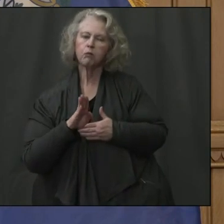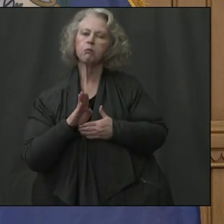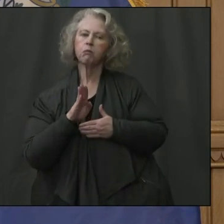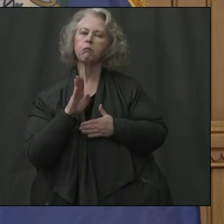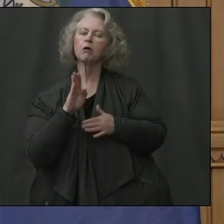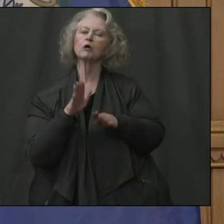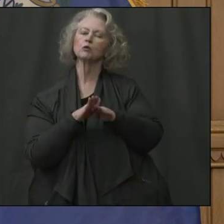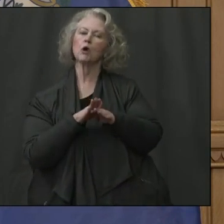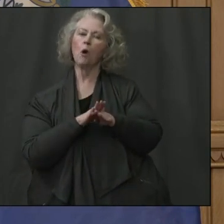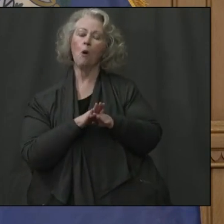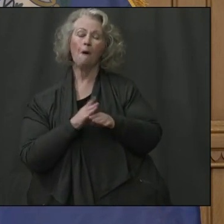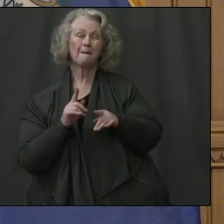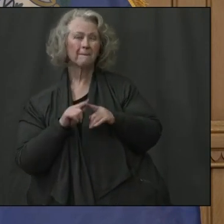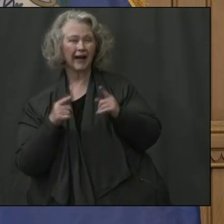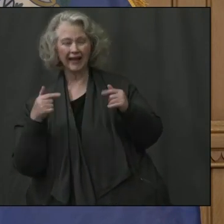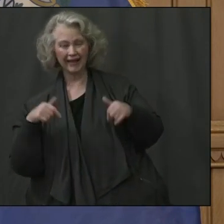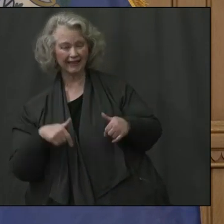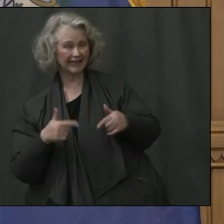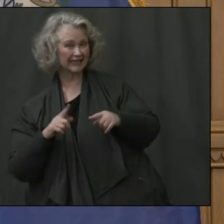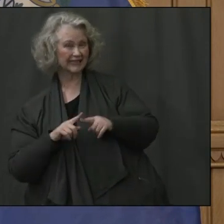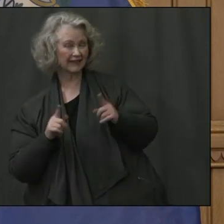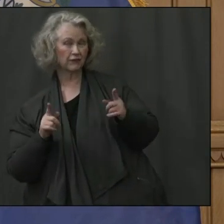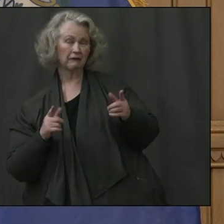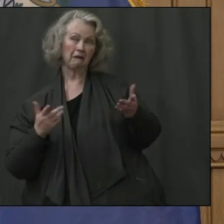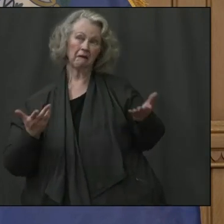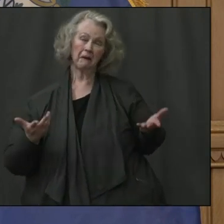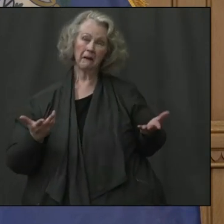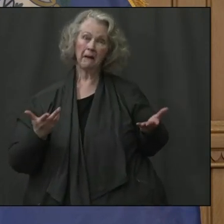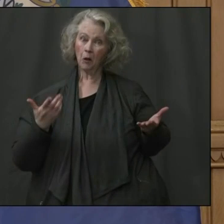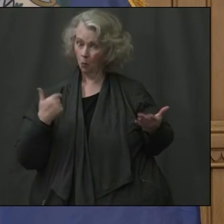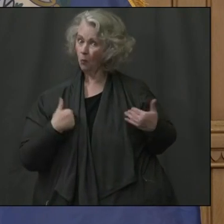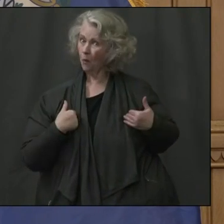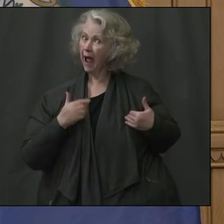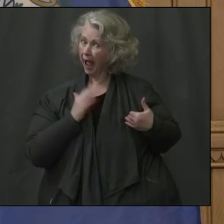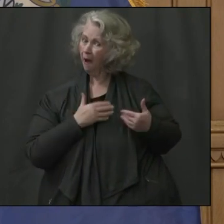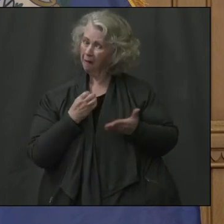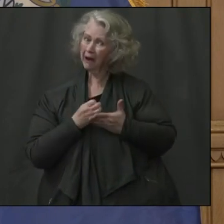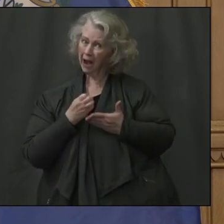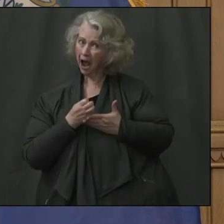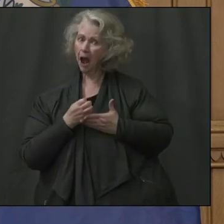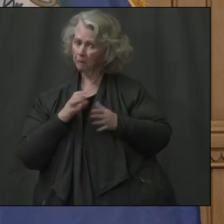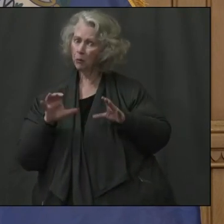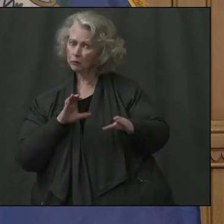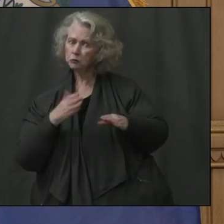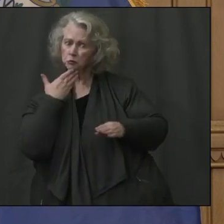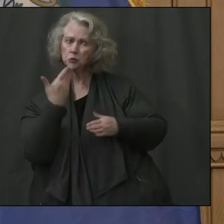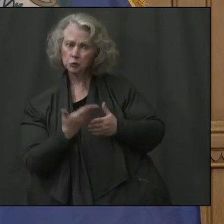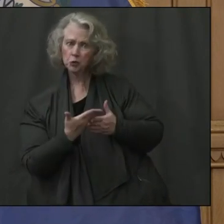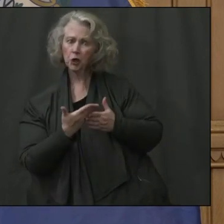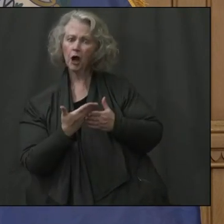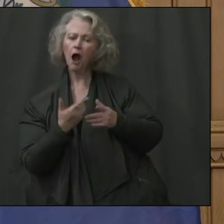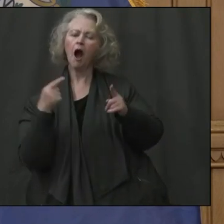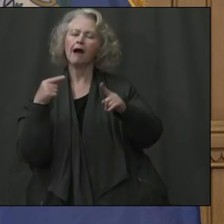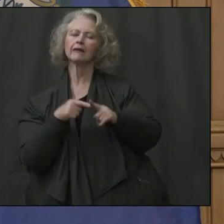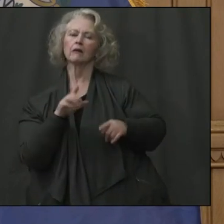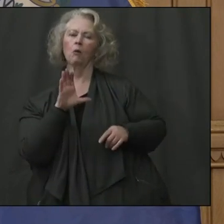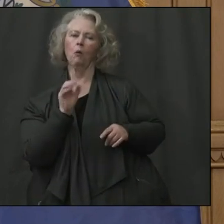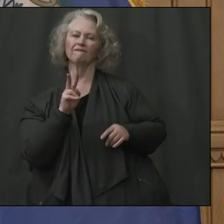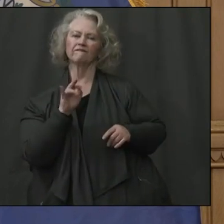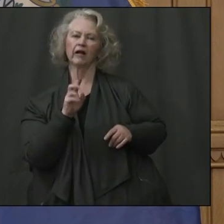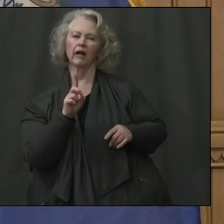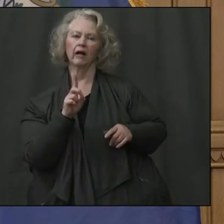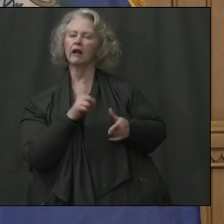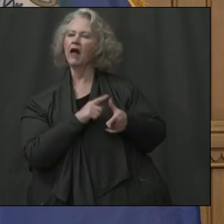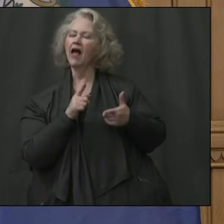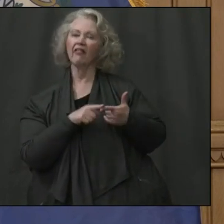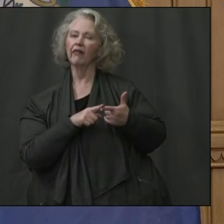say, we had, we were a very strong economy up until the COVID shutdown. And it was a medical related shutdown of